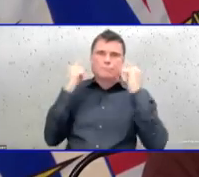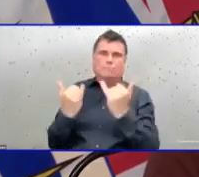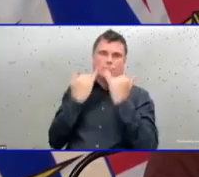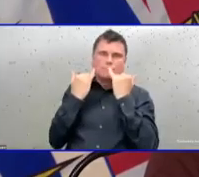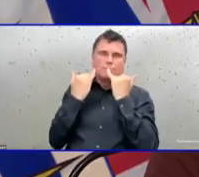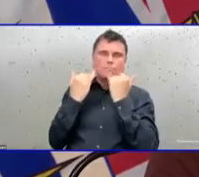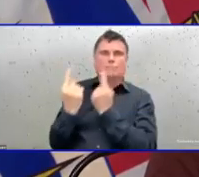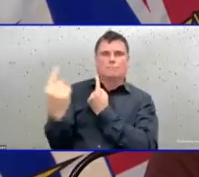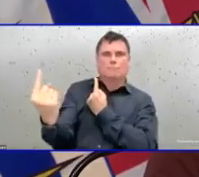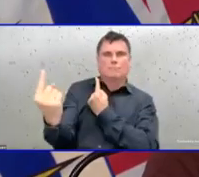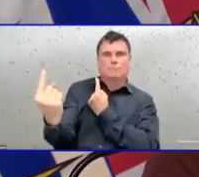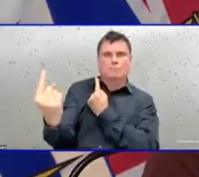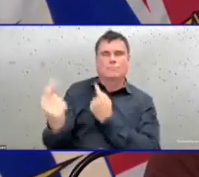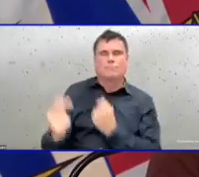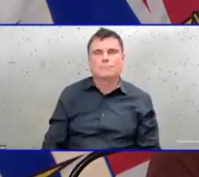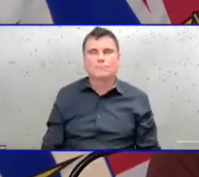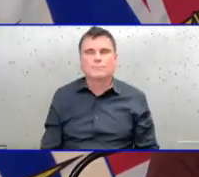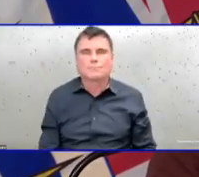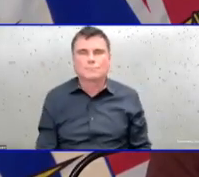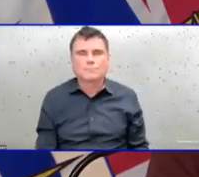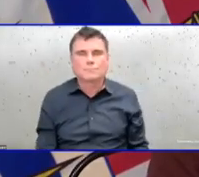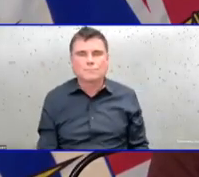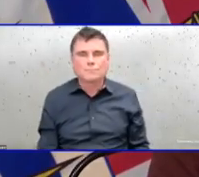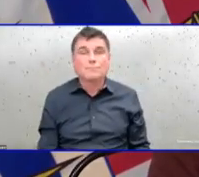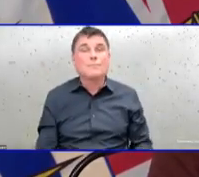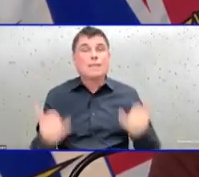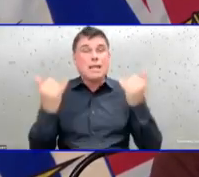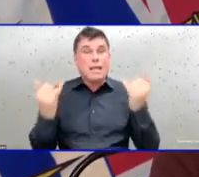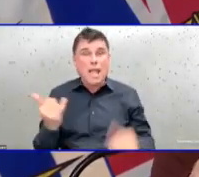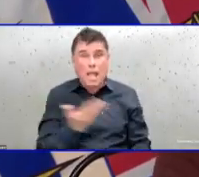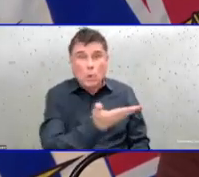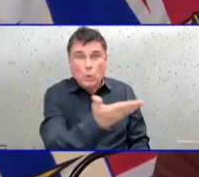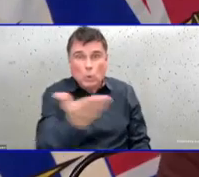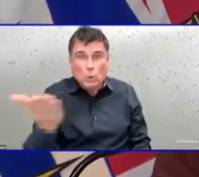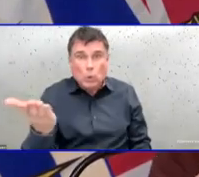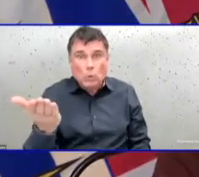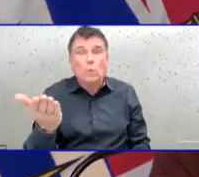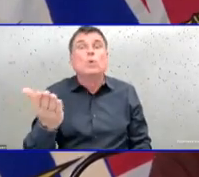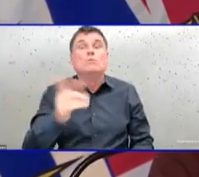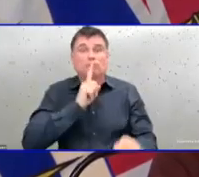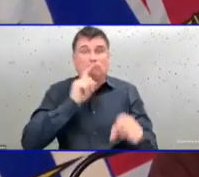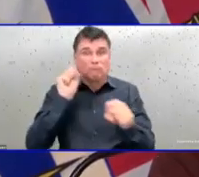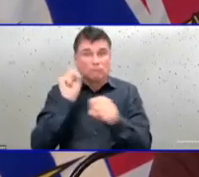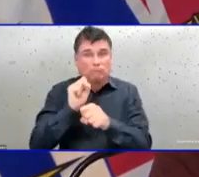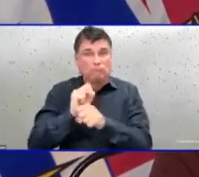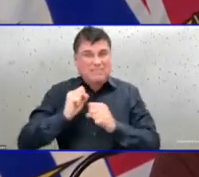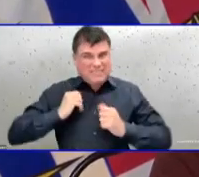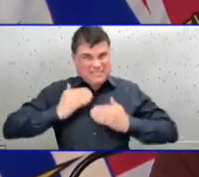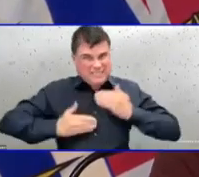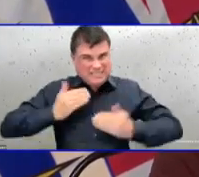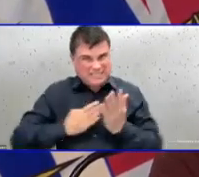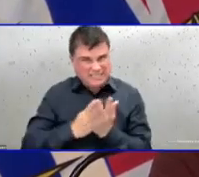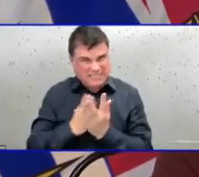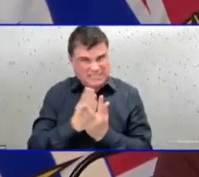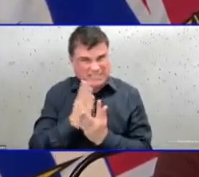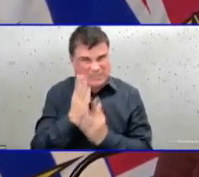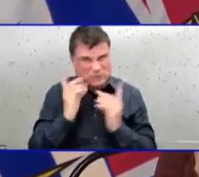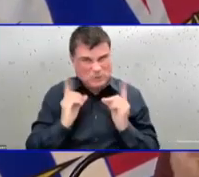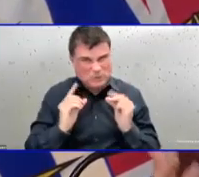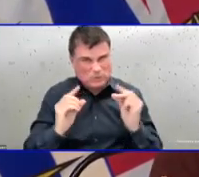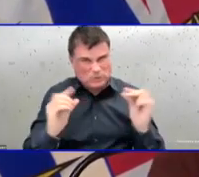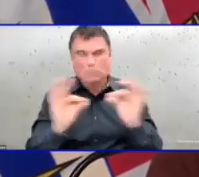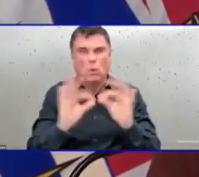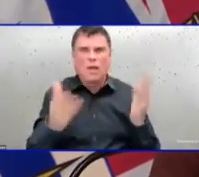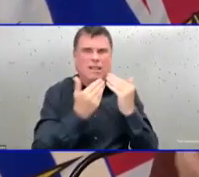to make a difference. And we all need to remember that that is what is going to get us through this next few months and to